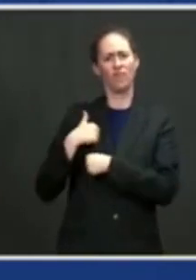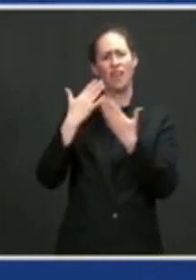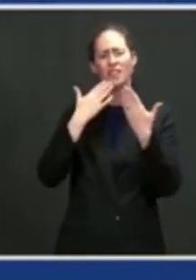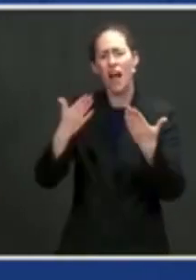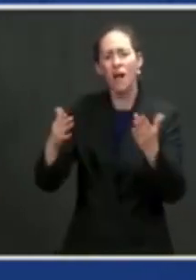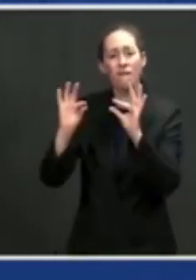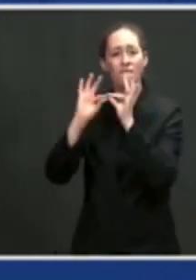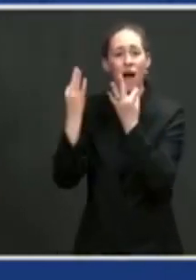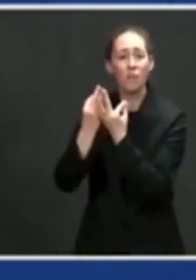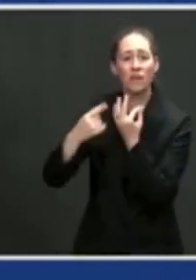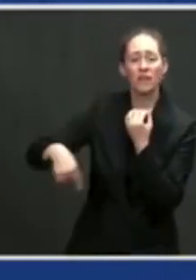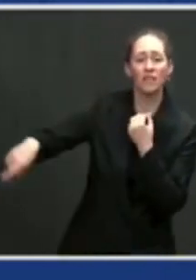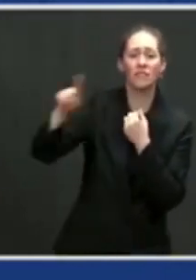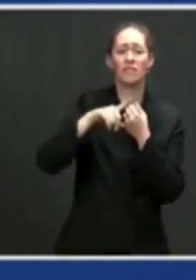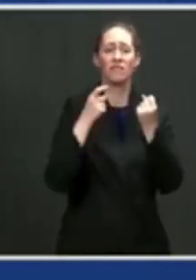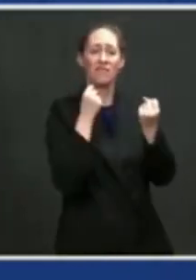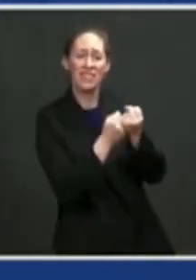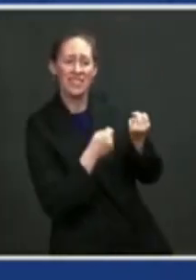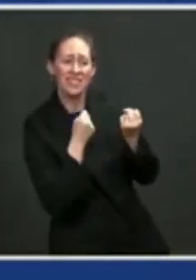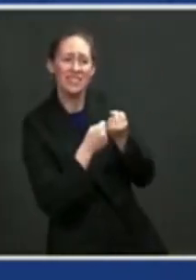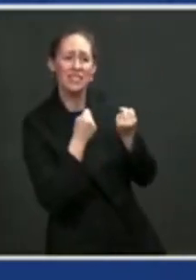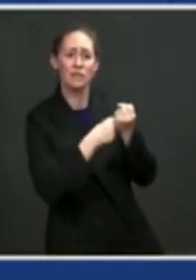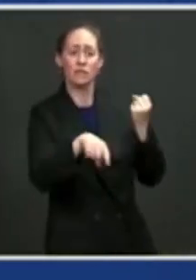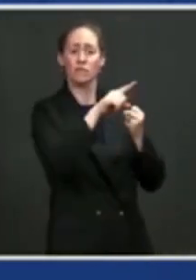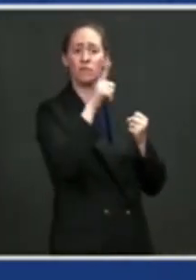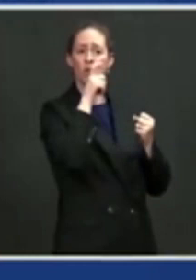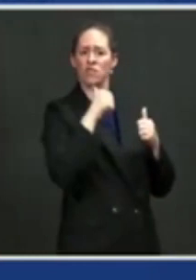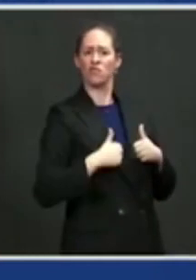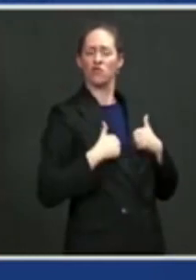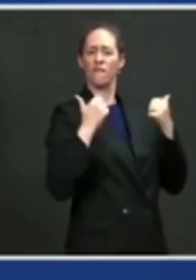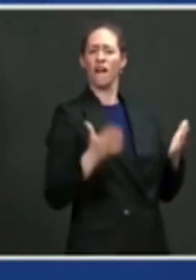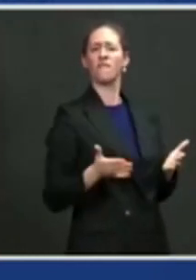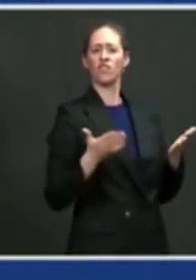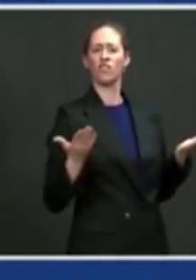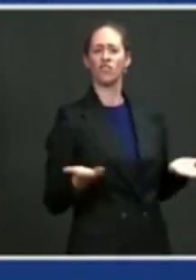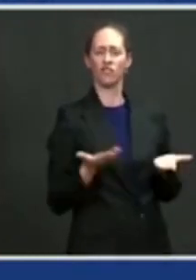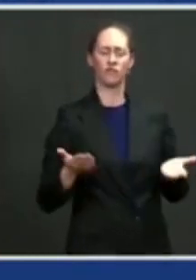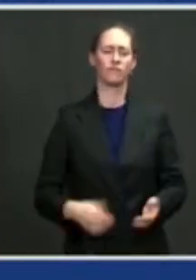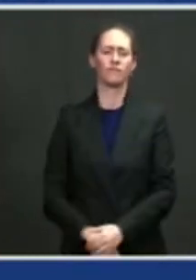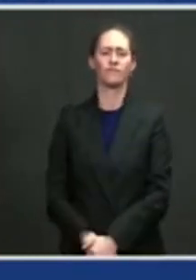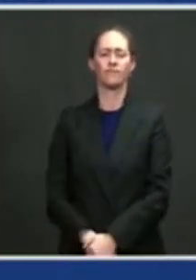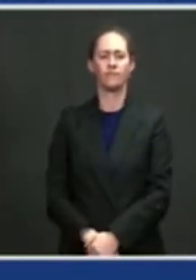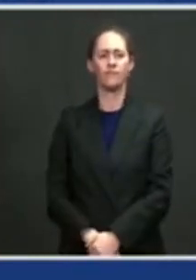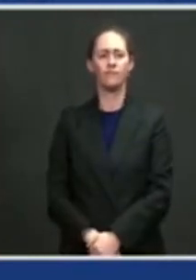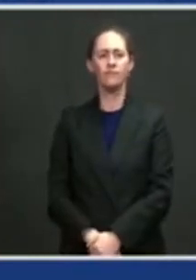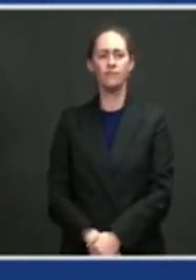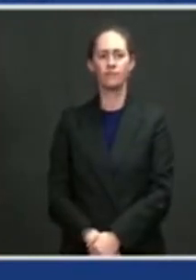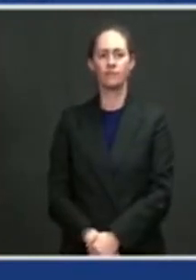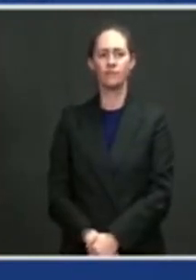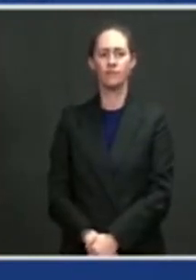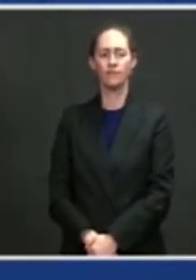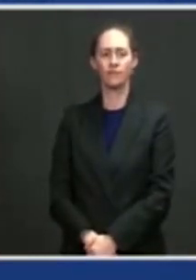will call Virginia home. I'm especially honored to share the stage with Brittany and Jordan and